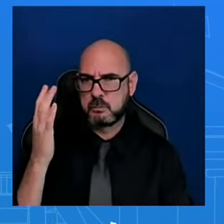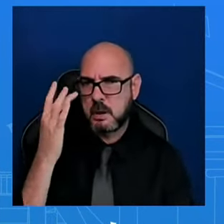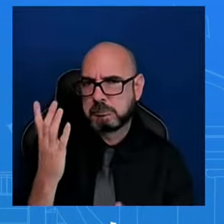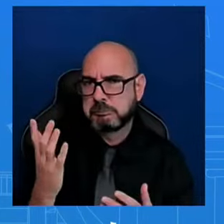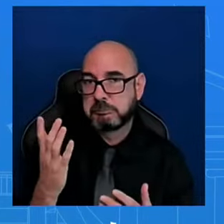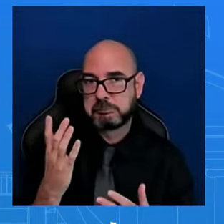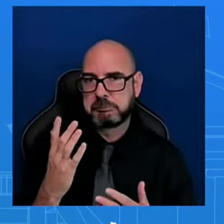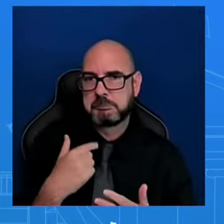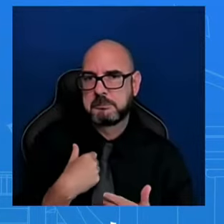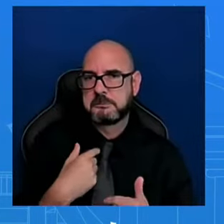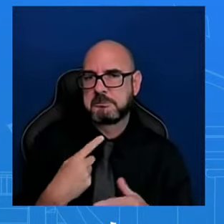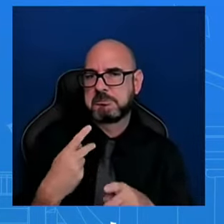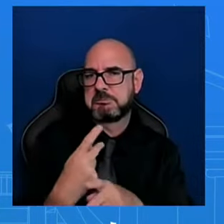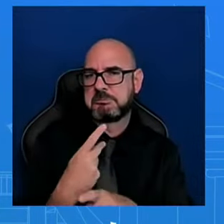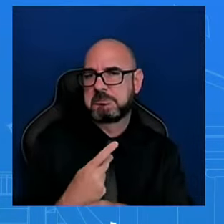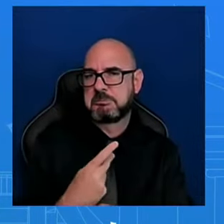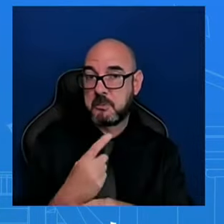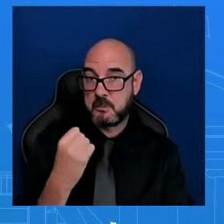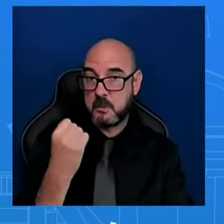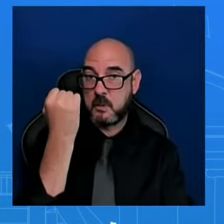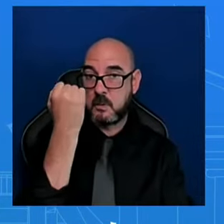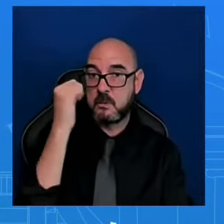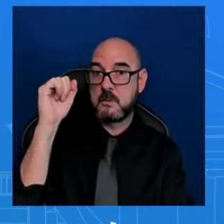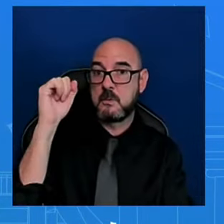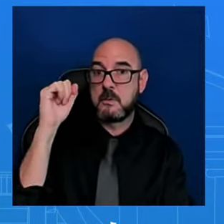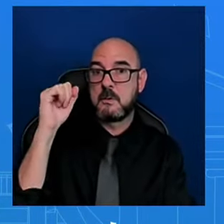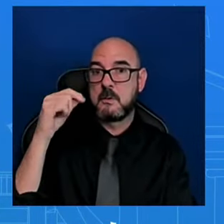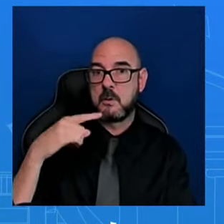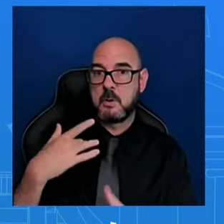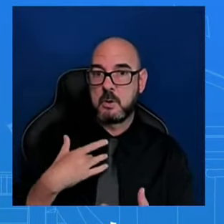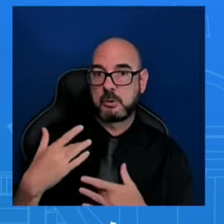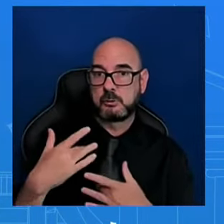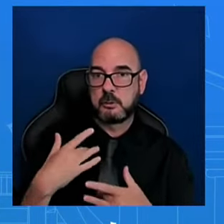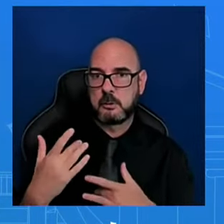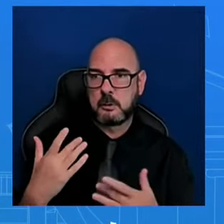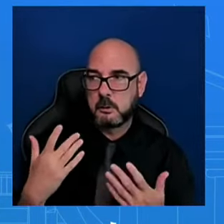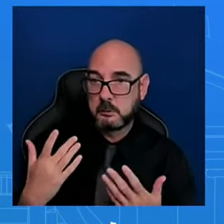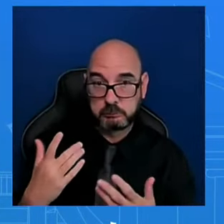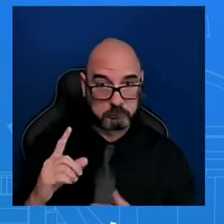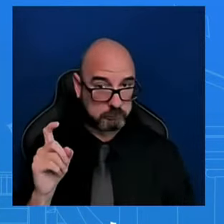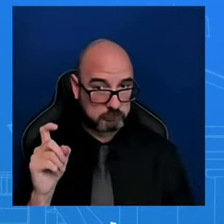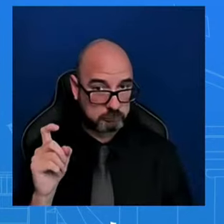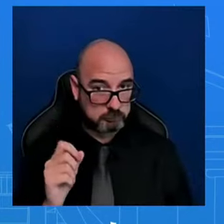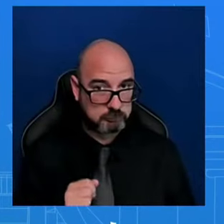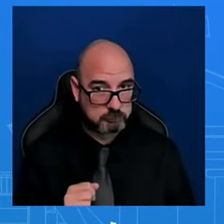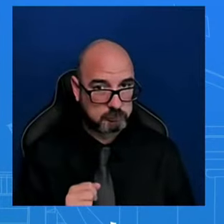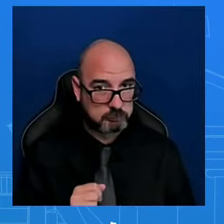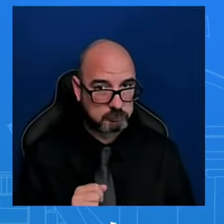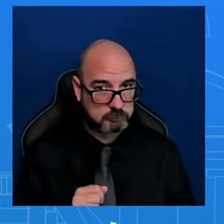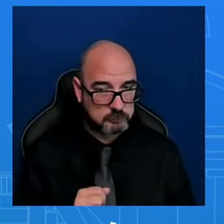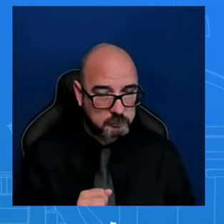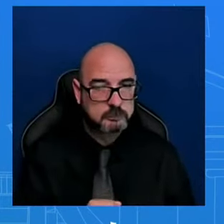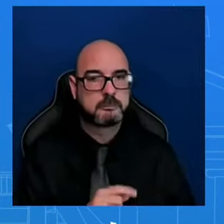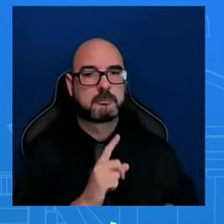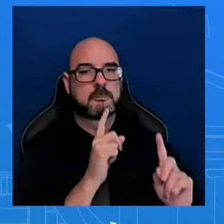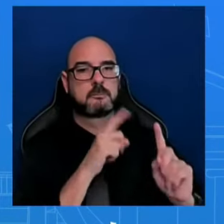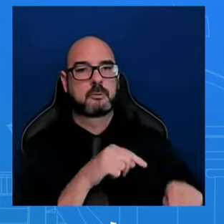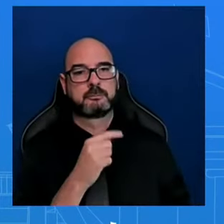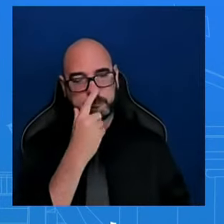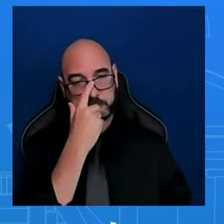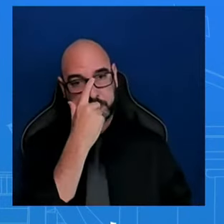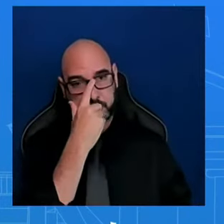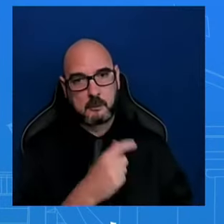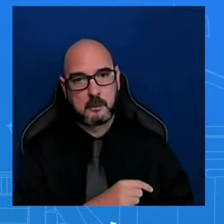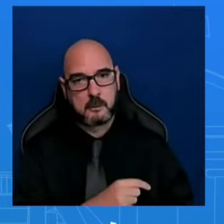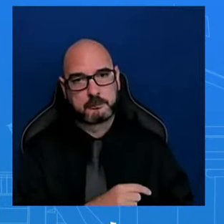all. we've—it's not the first state dinner that's been held in the East Room. I believe, if I'm remembering correctly, South Korea was held in the East